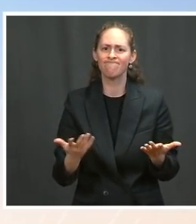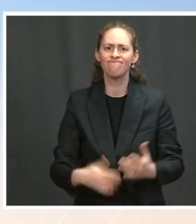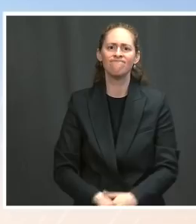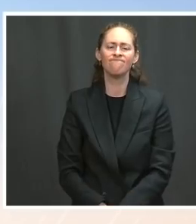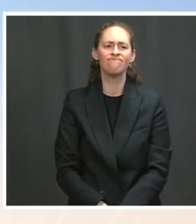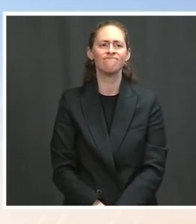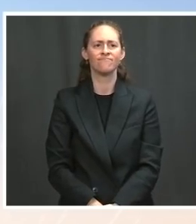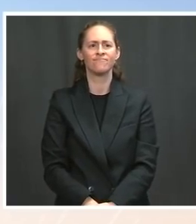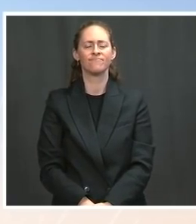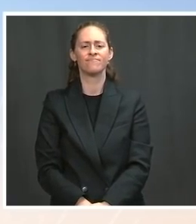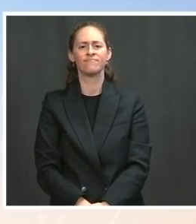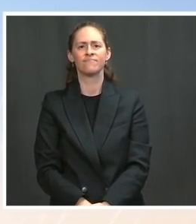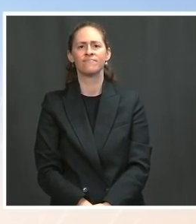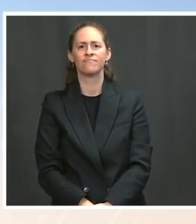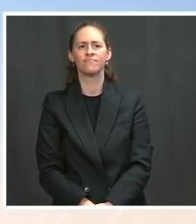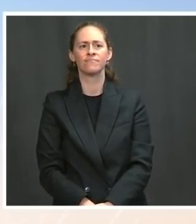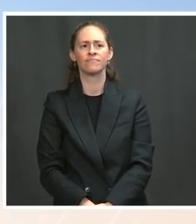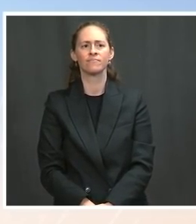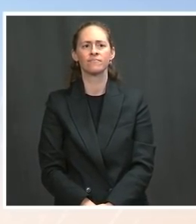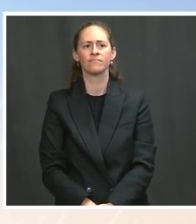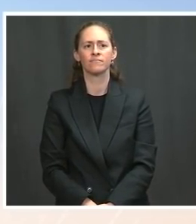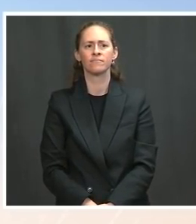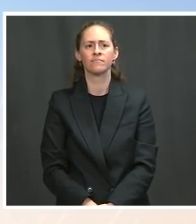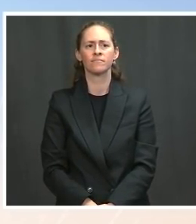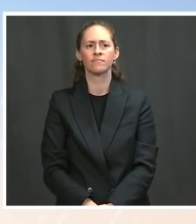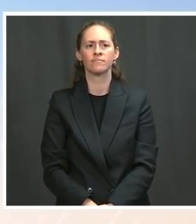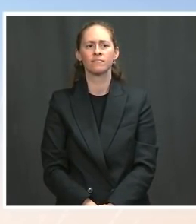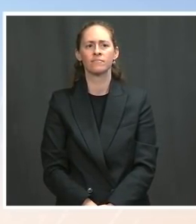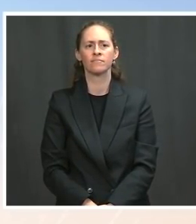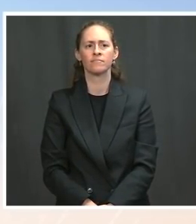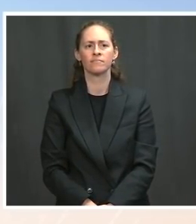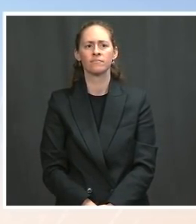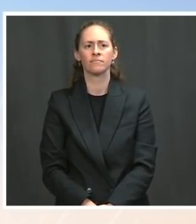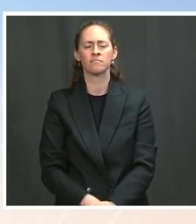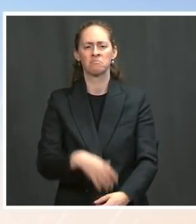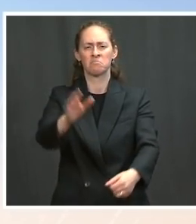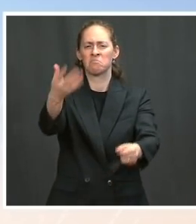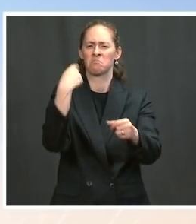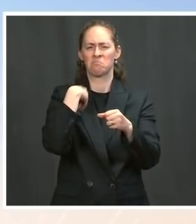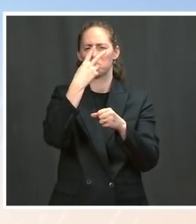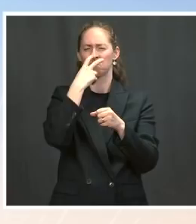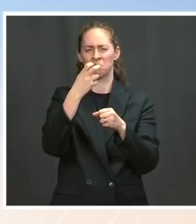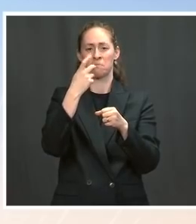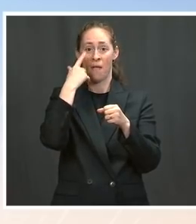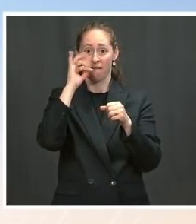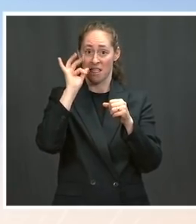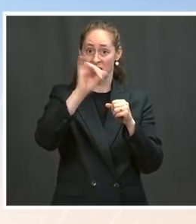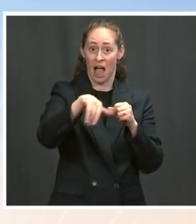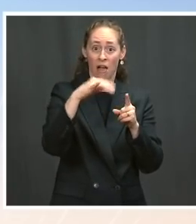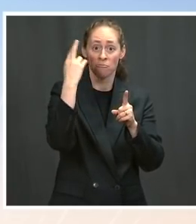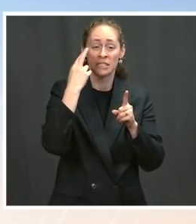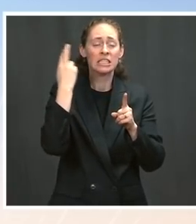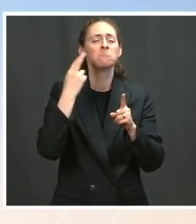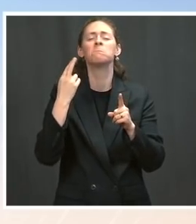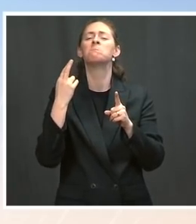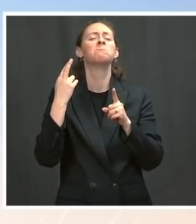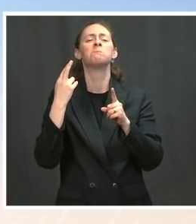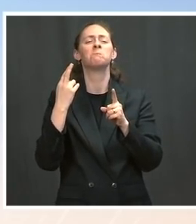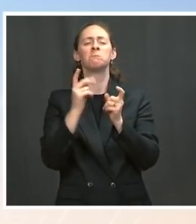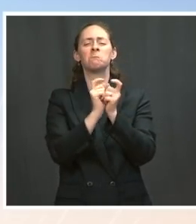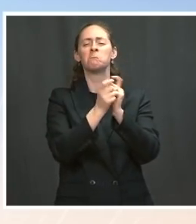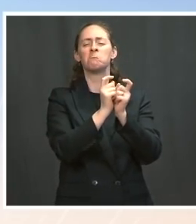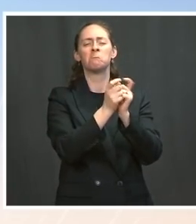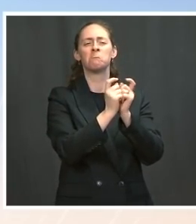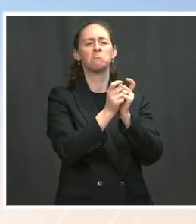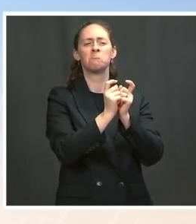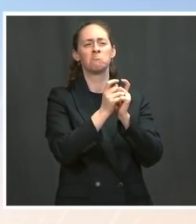to see an inflationary cycle, although I will say that all the economists in the administration are watching that